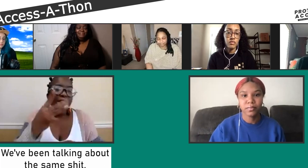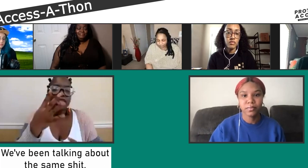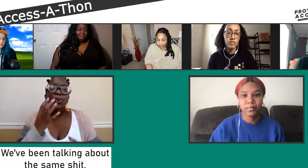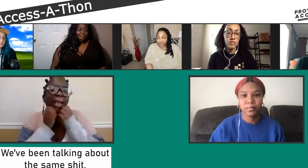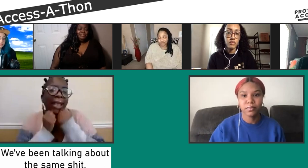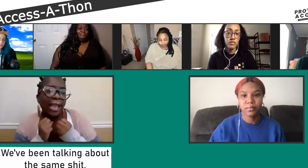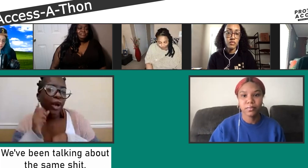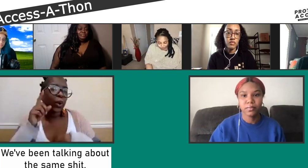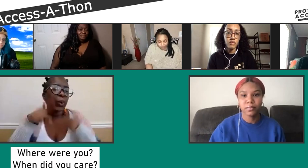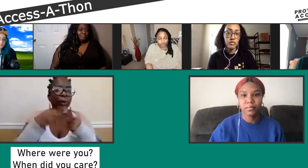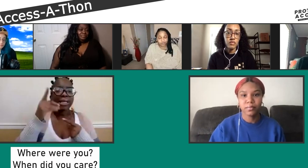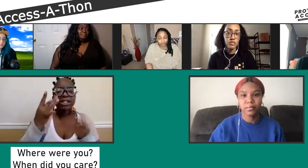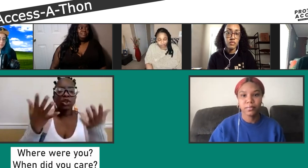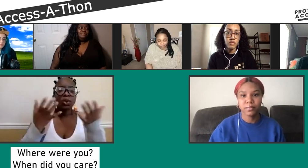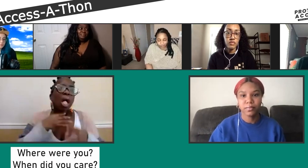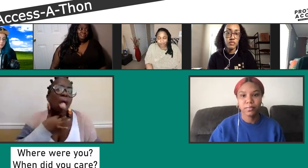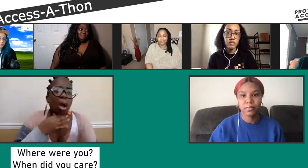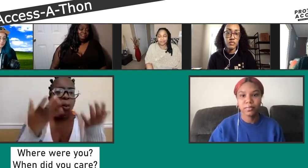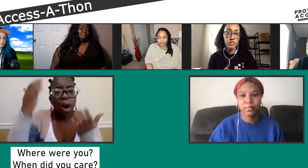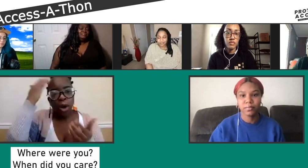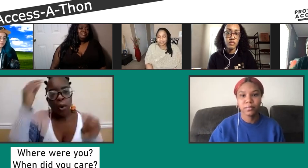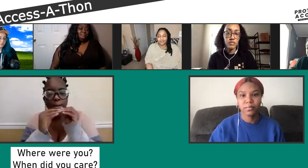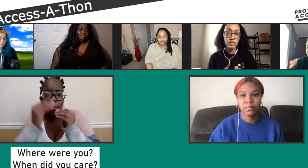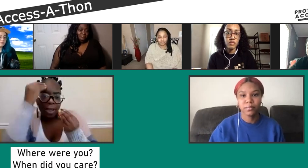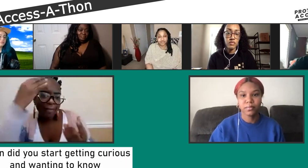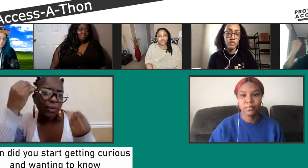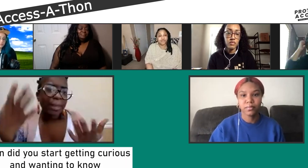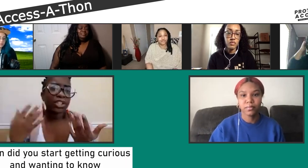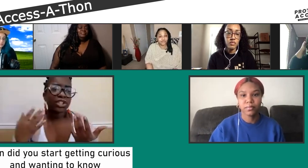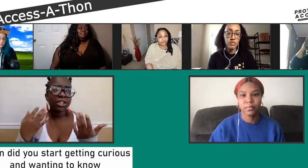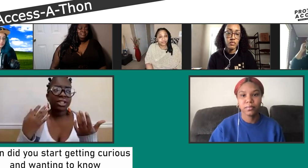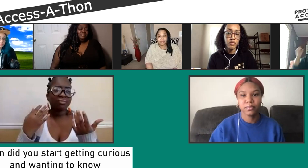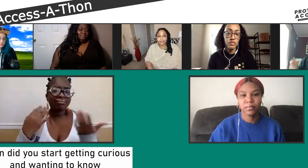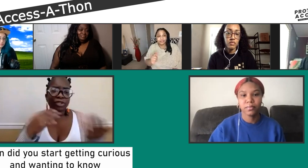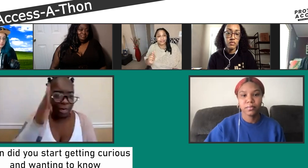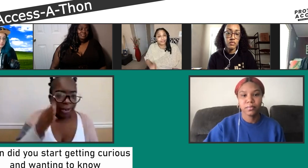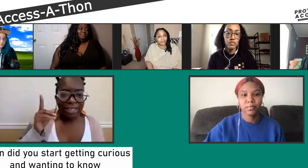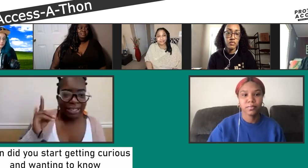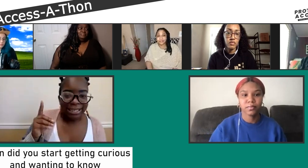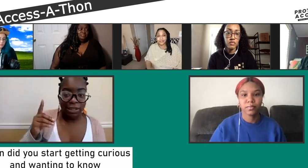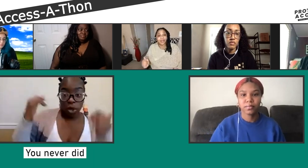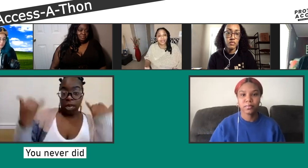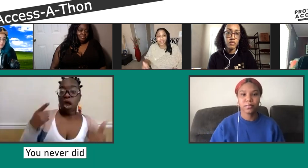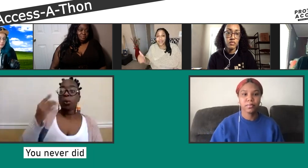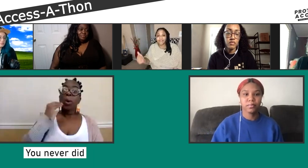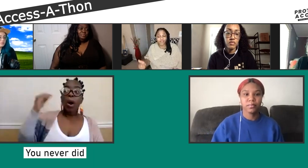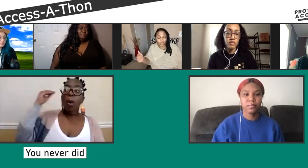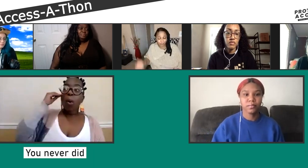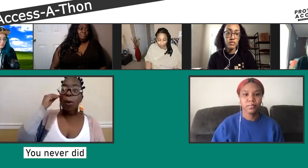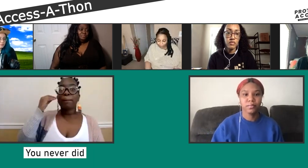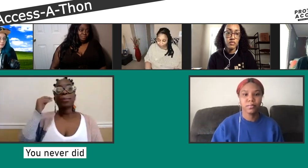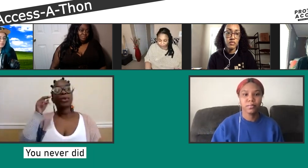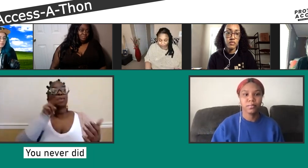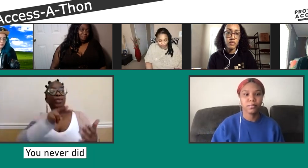about this. Where have you been? We've been here. You care when you want to care, when you're curious about these communities, but you never